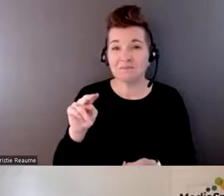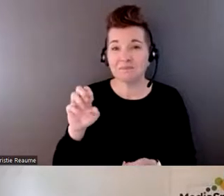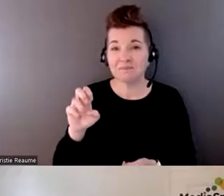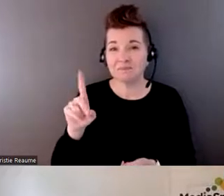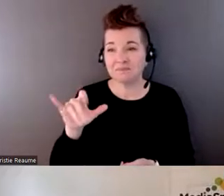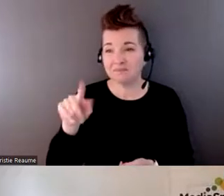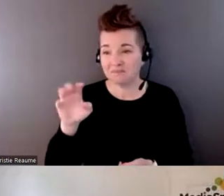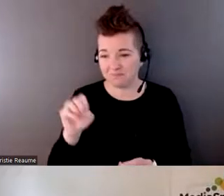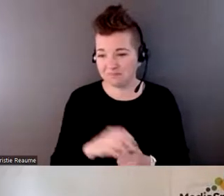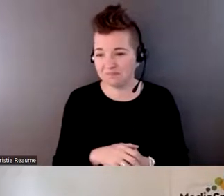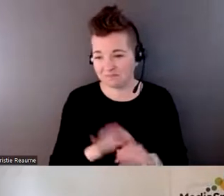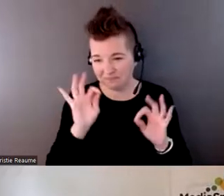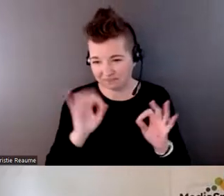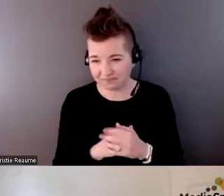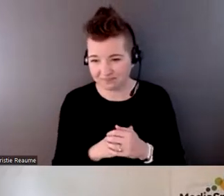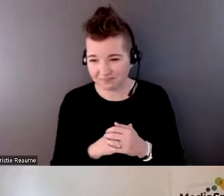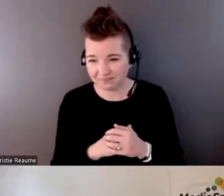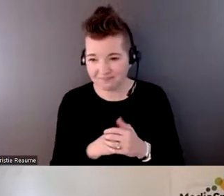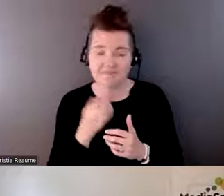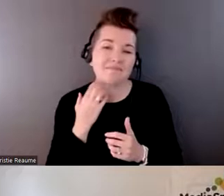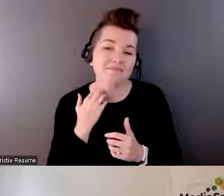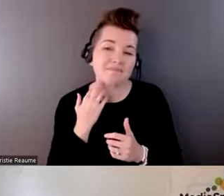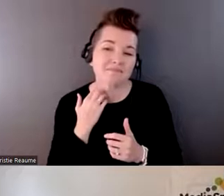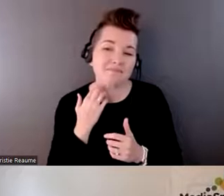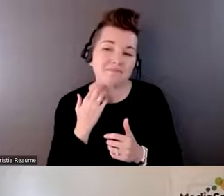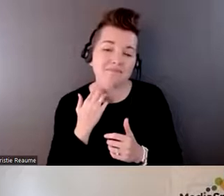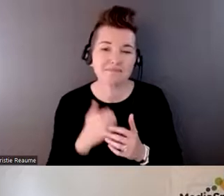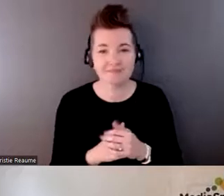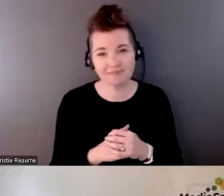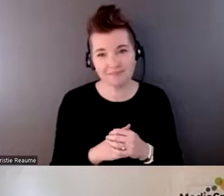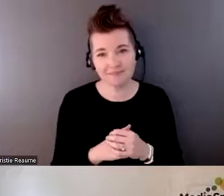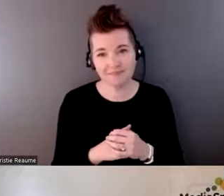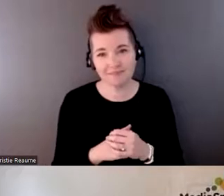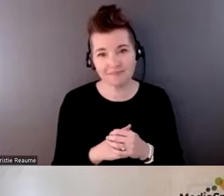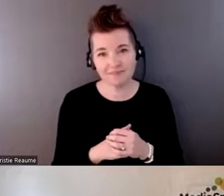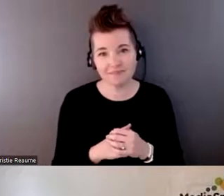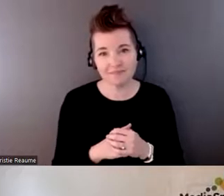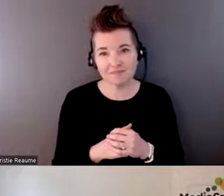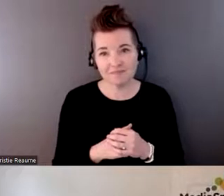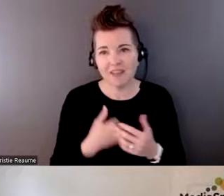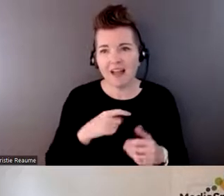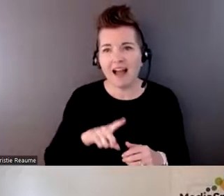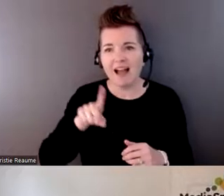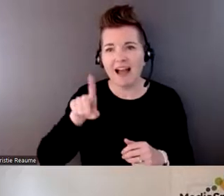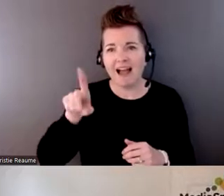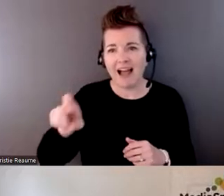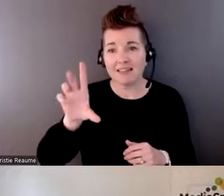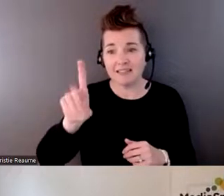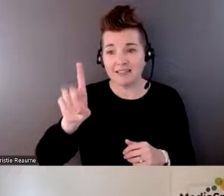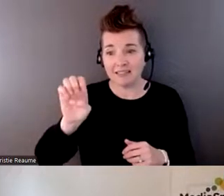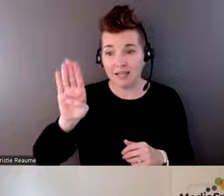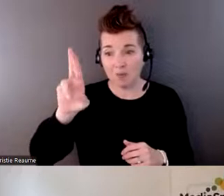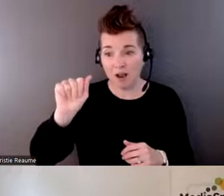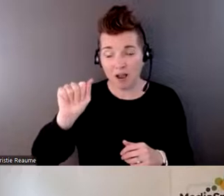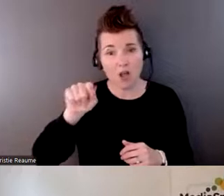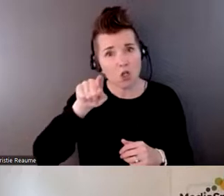to Deborah. Do you, have you encountered that question of the matter of access to internet connection